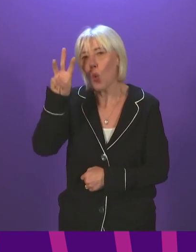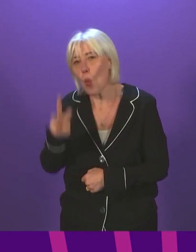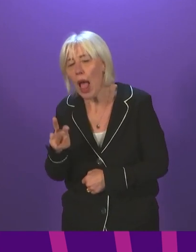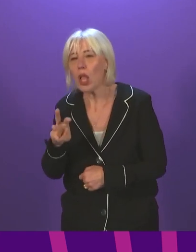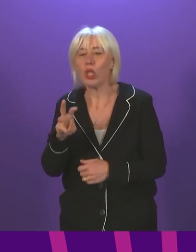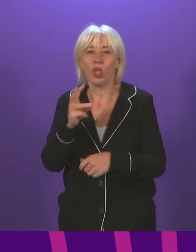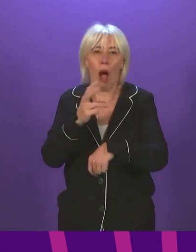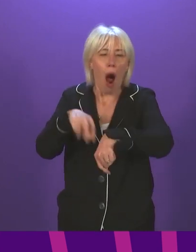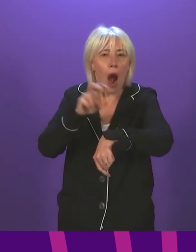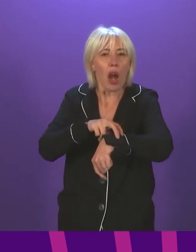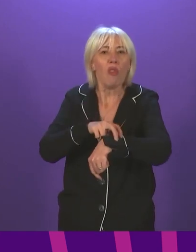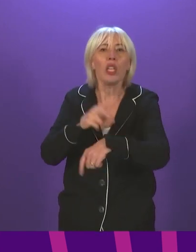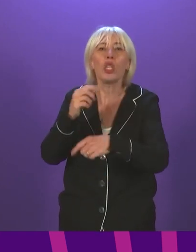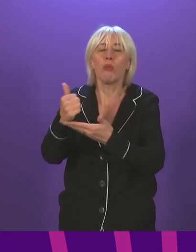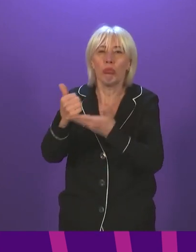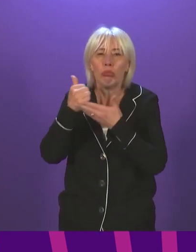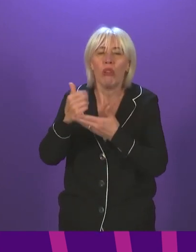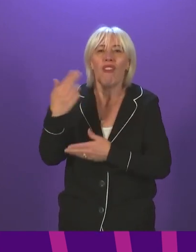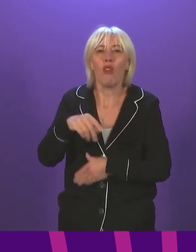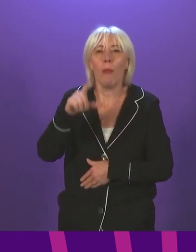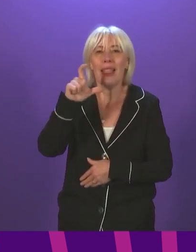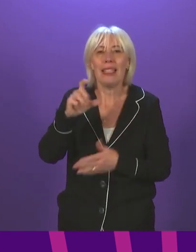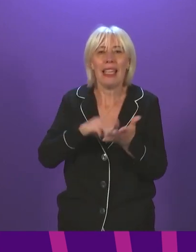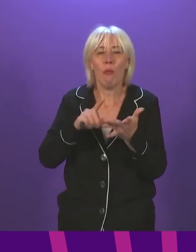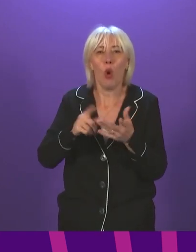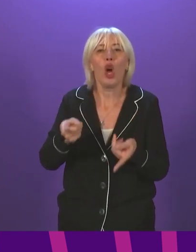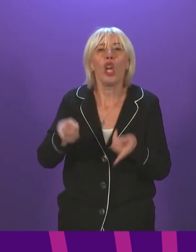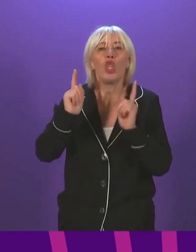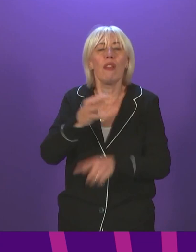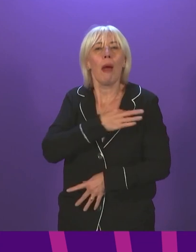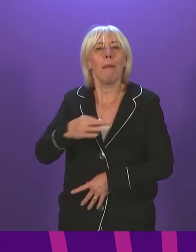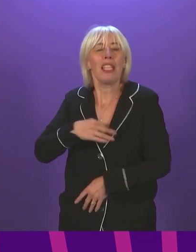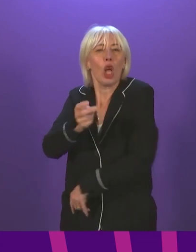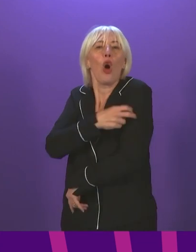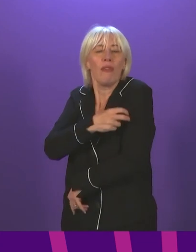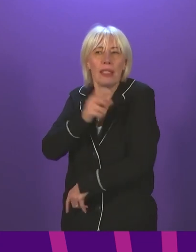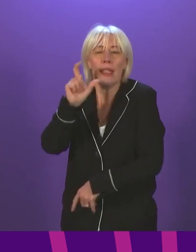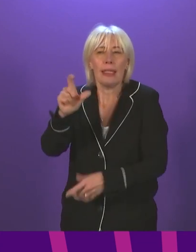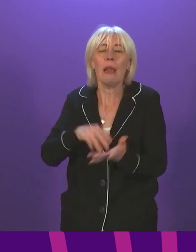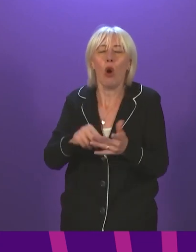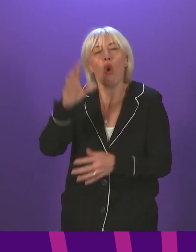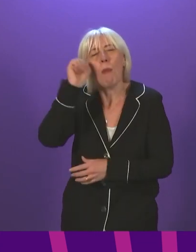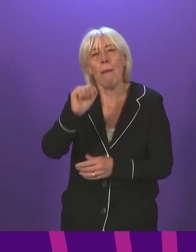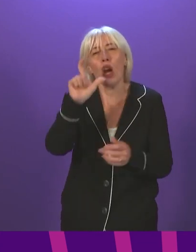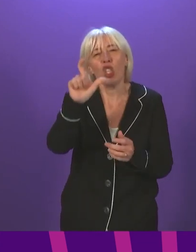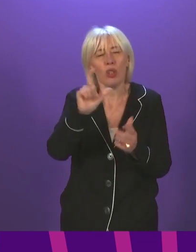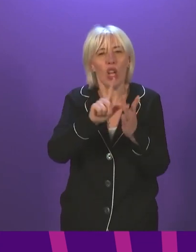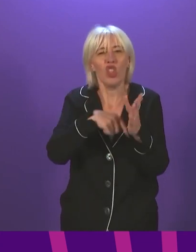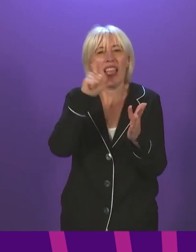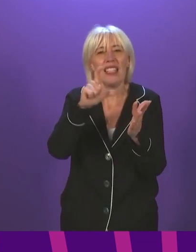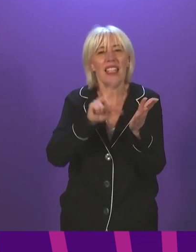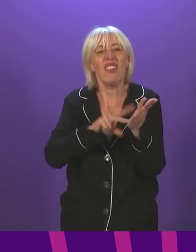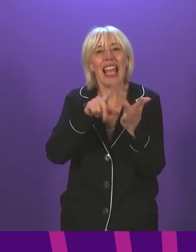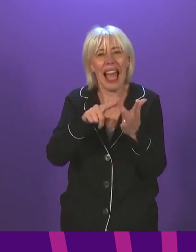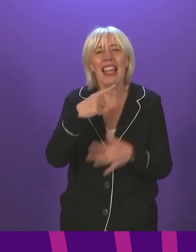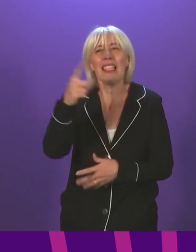executive received yesterday from our chief medical officers. Members will recall that the JCVI had concluded that the